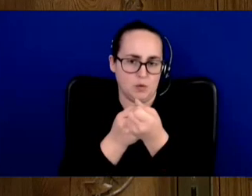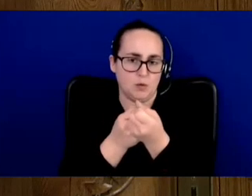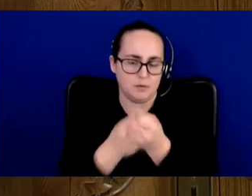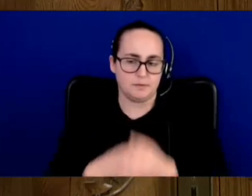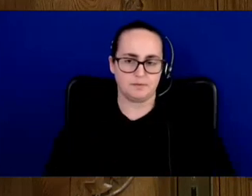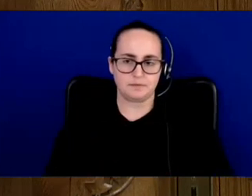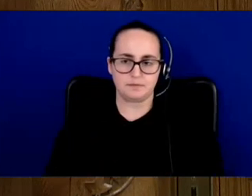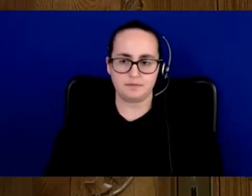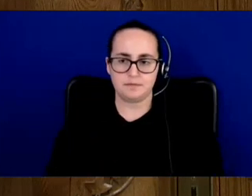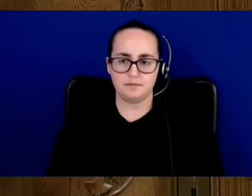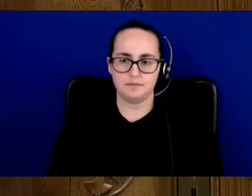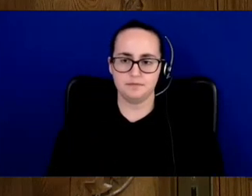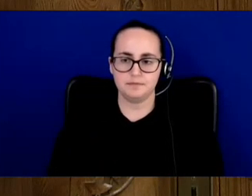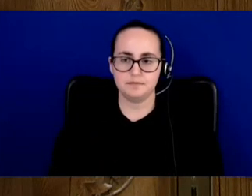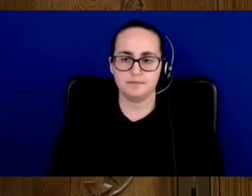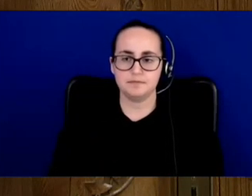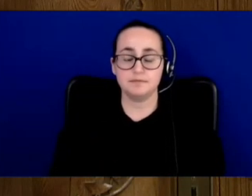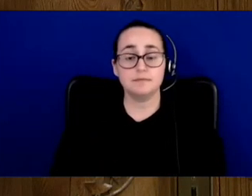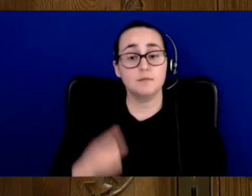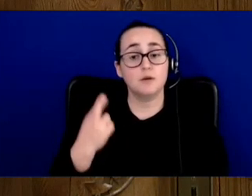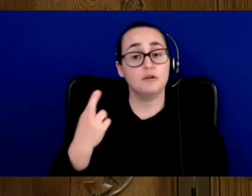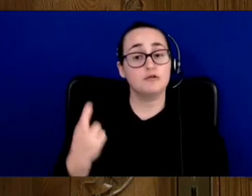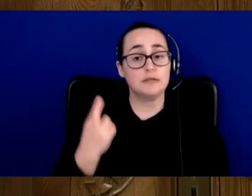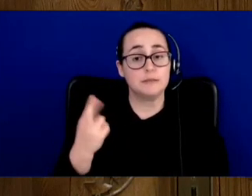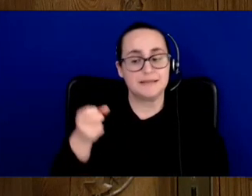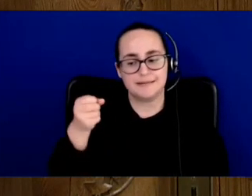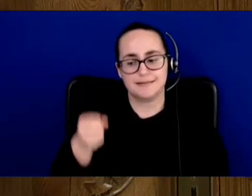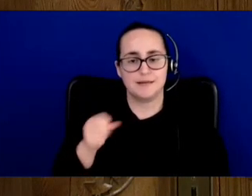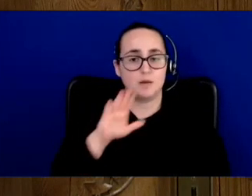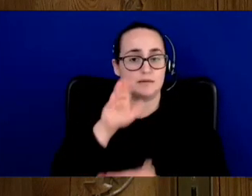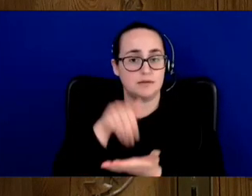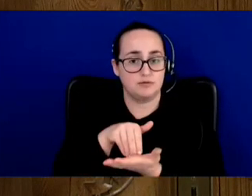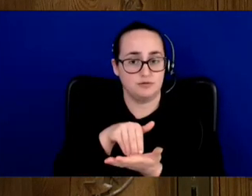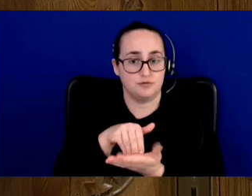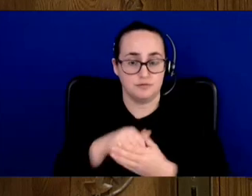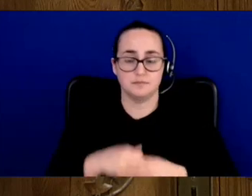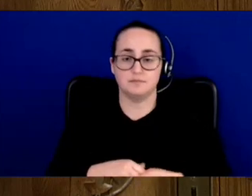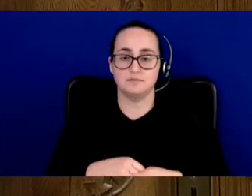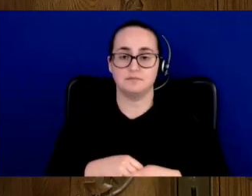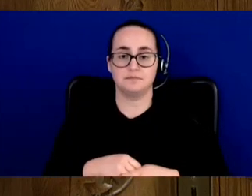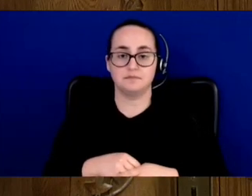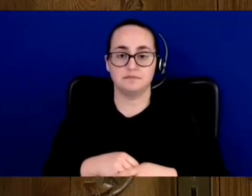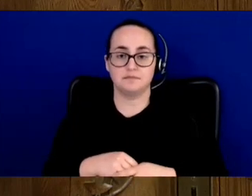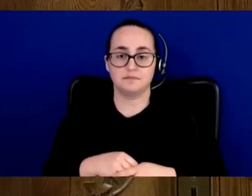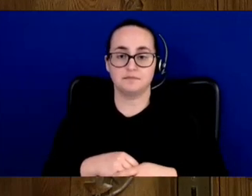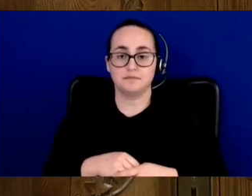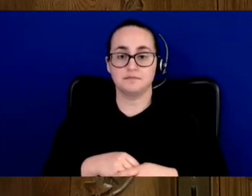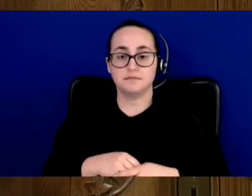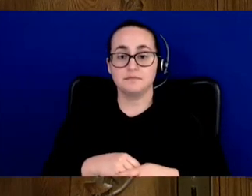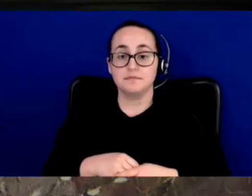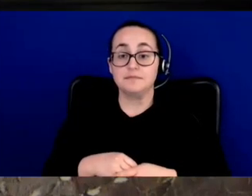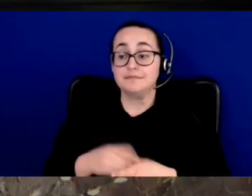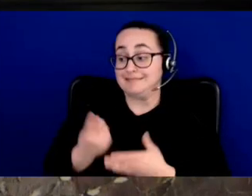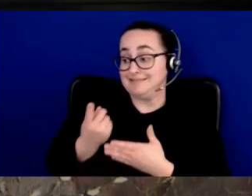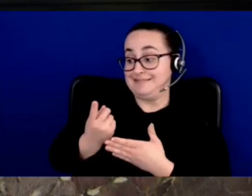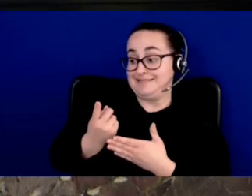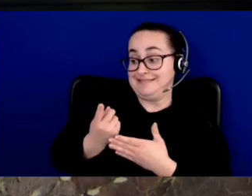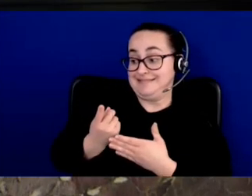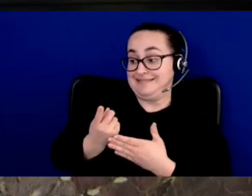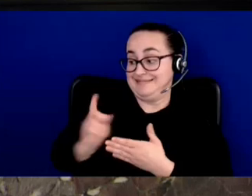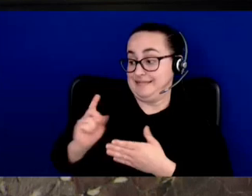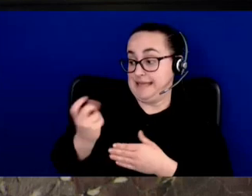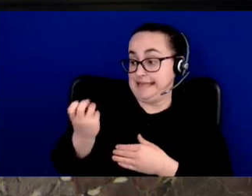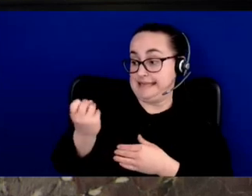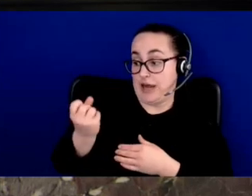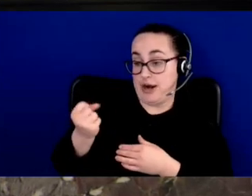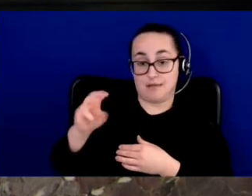Member for Richmond South Centre. Thank you, Honourable Speaker. Last Saturday, March 2, 2024, I